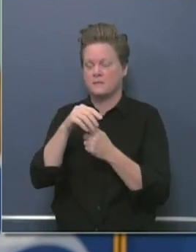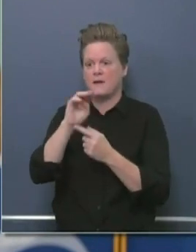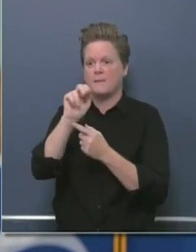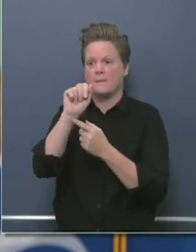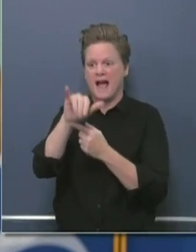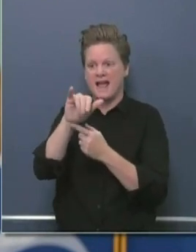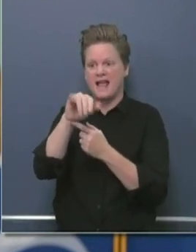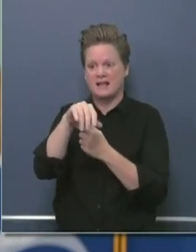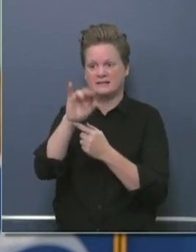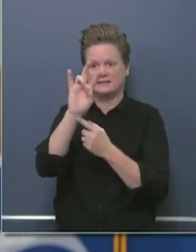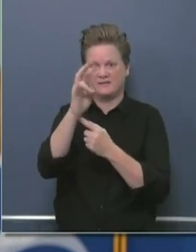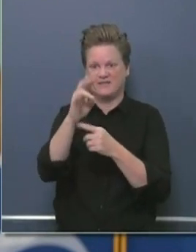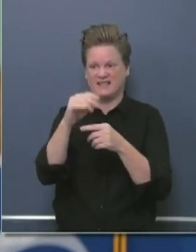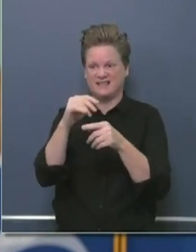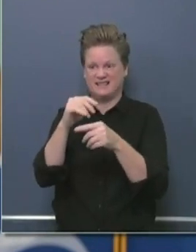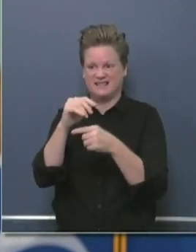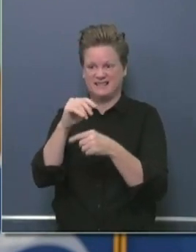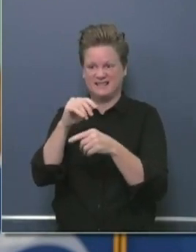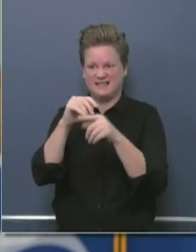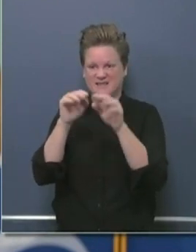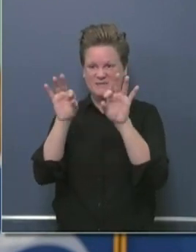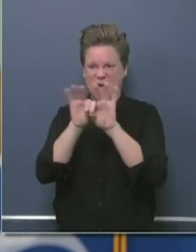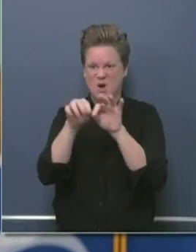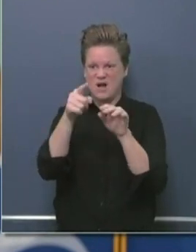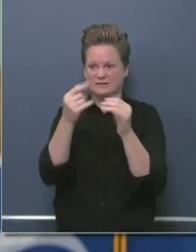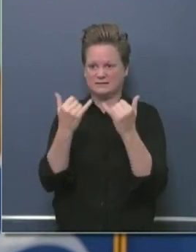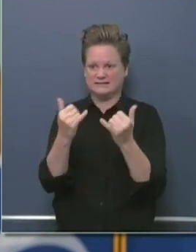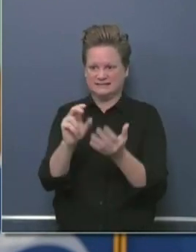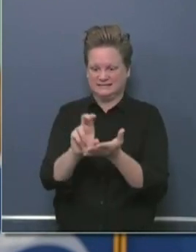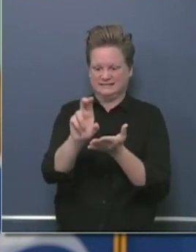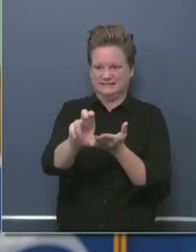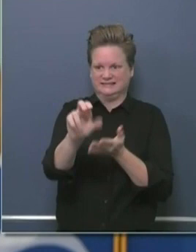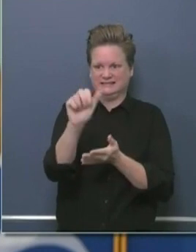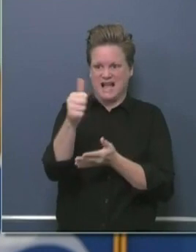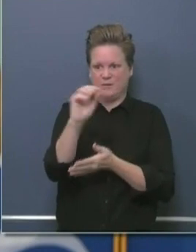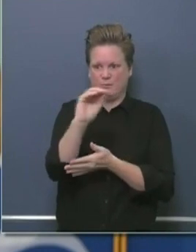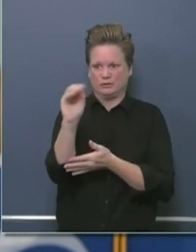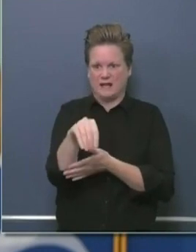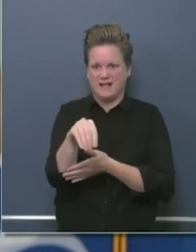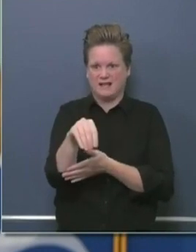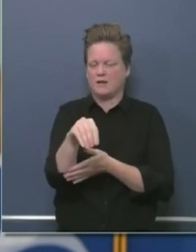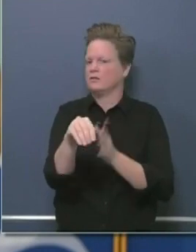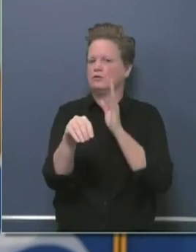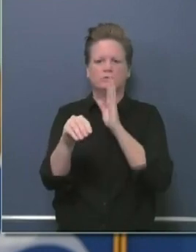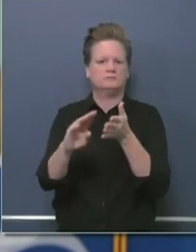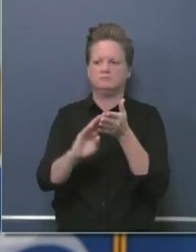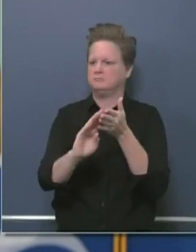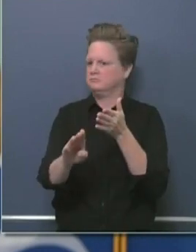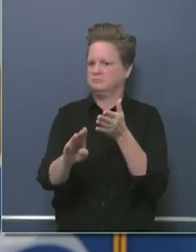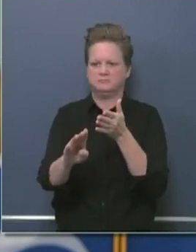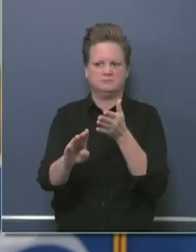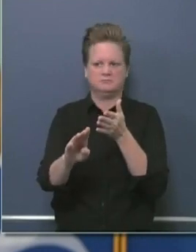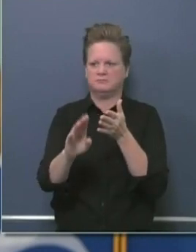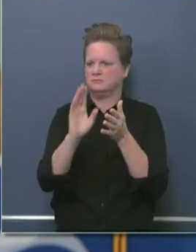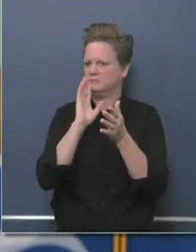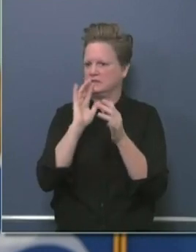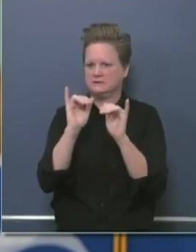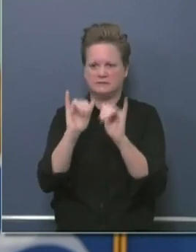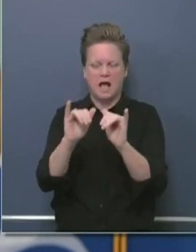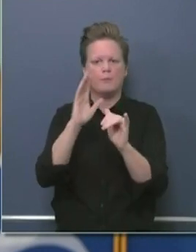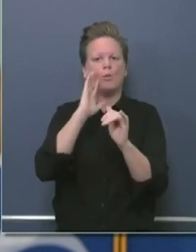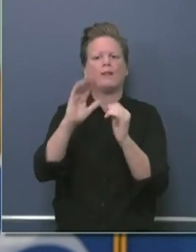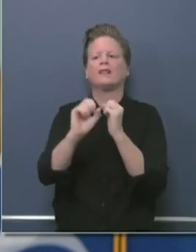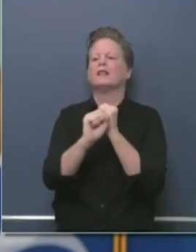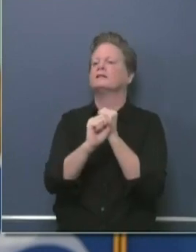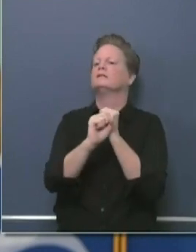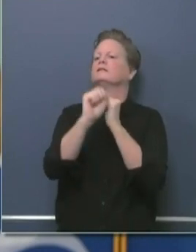have that same 10% tax under the tax code. We're extending that through just May 31st of this month.